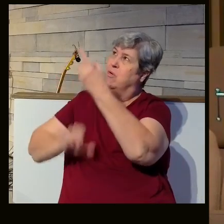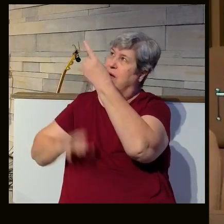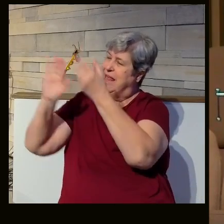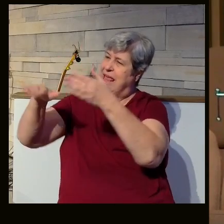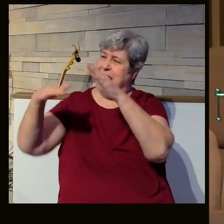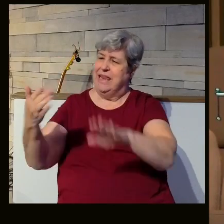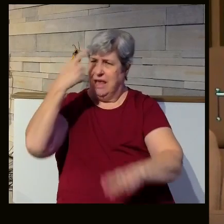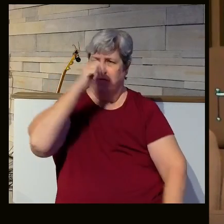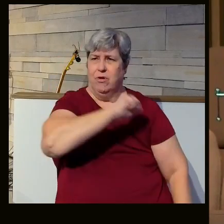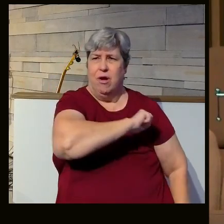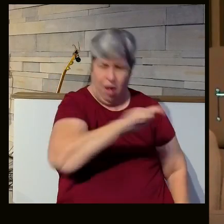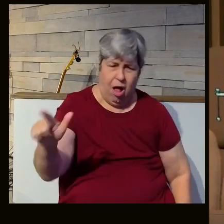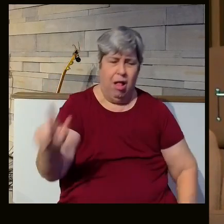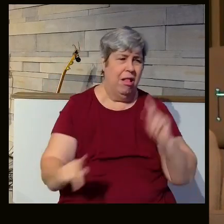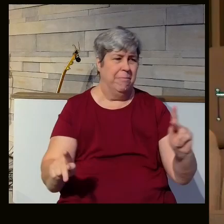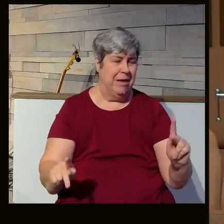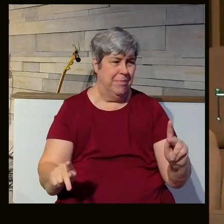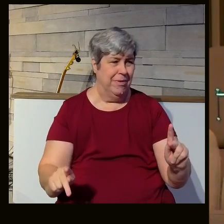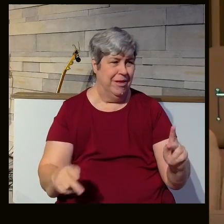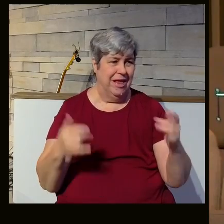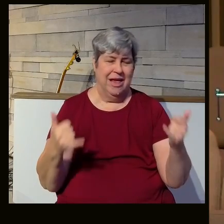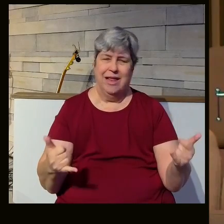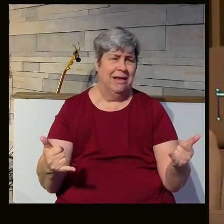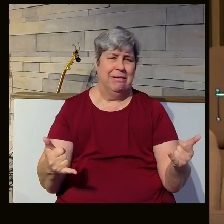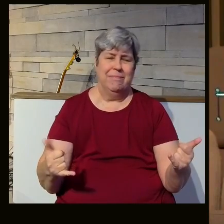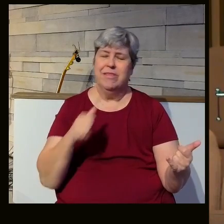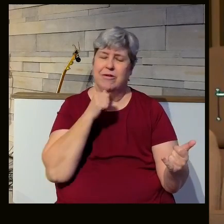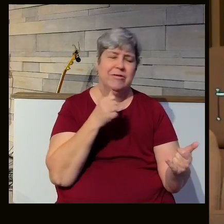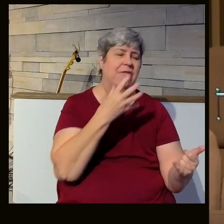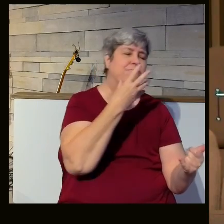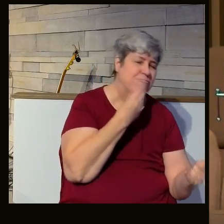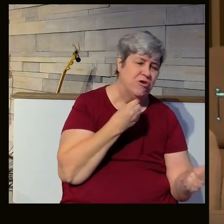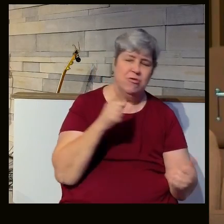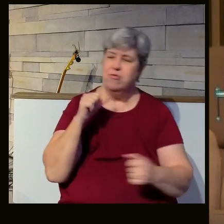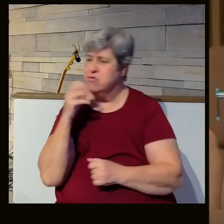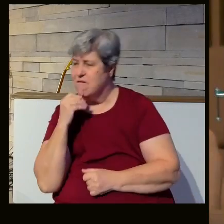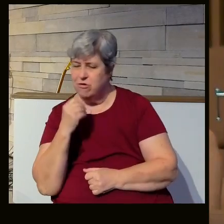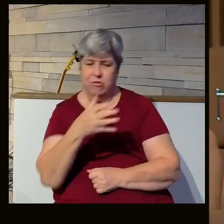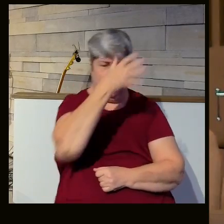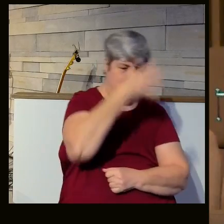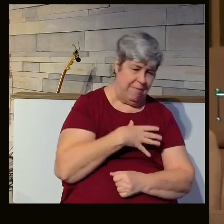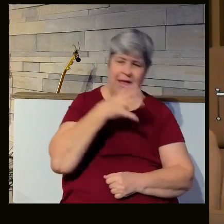died for everyone. So that there now is no longer Jew or Gentile, male or female, slave or free.